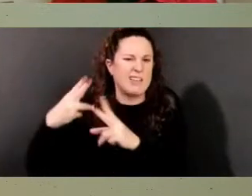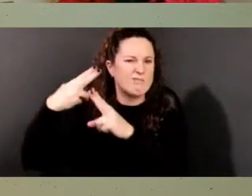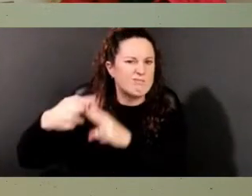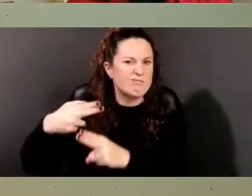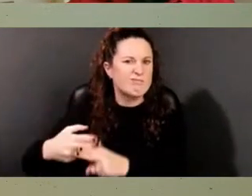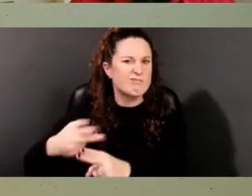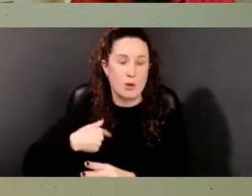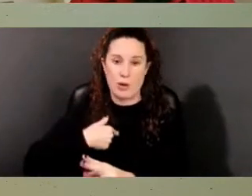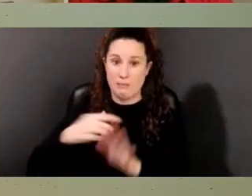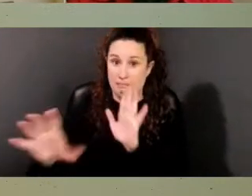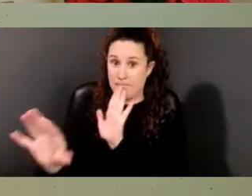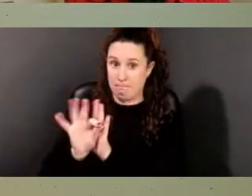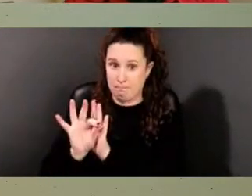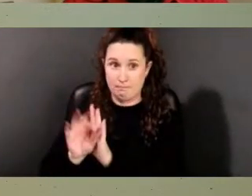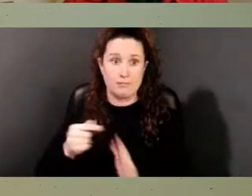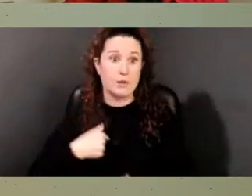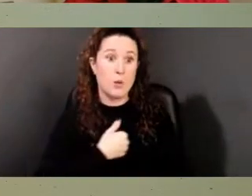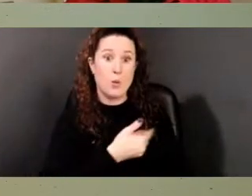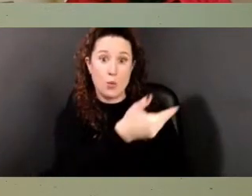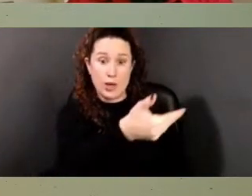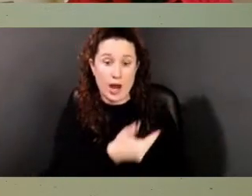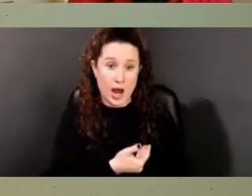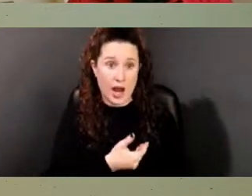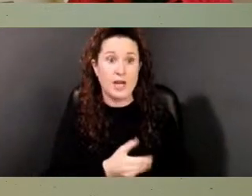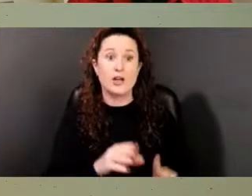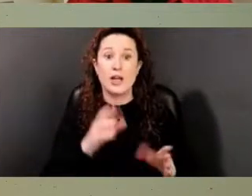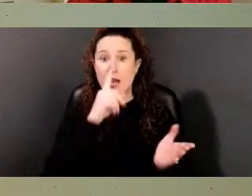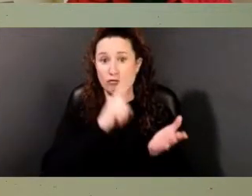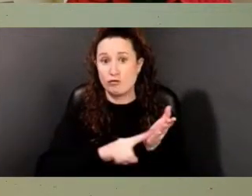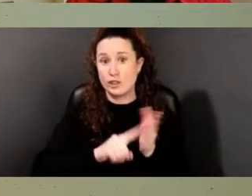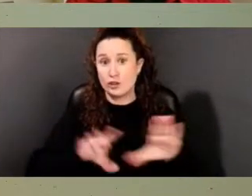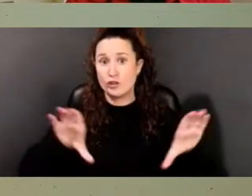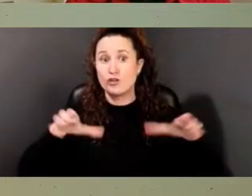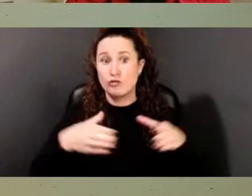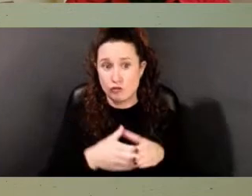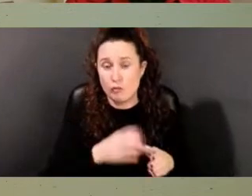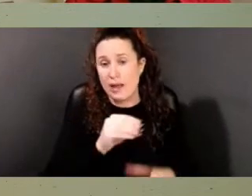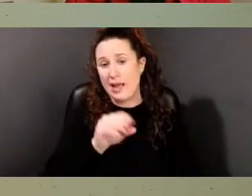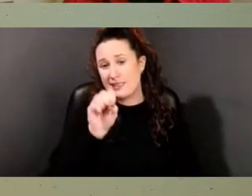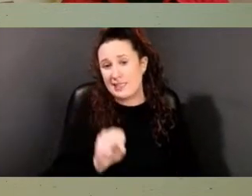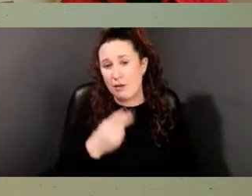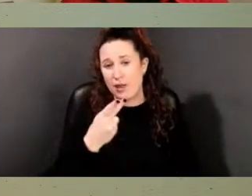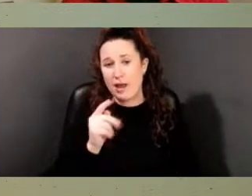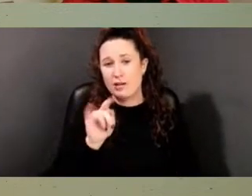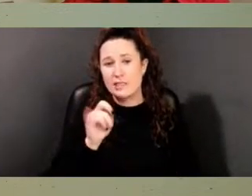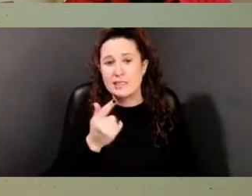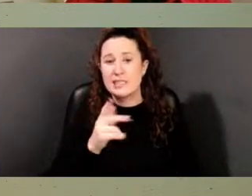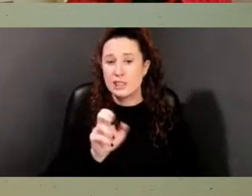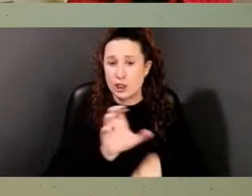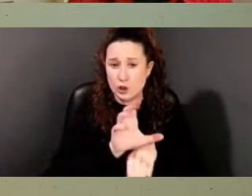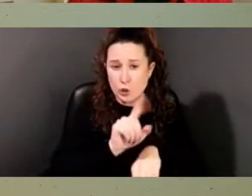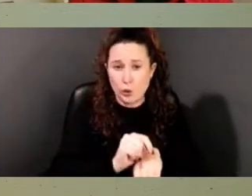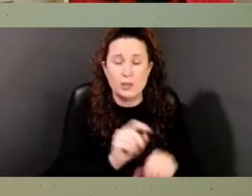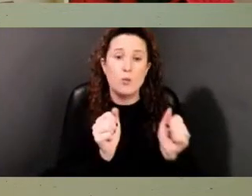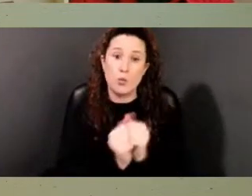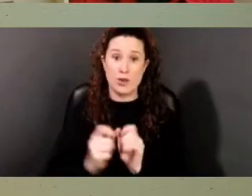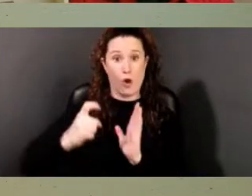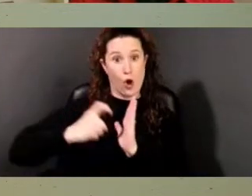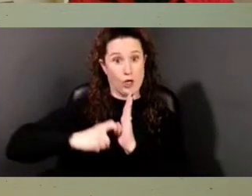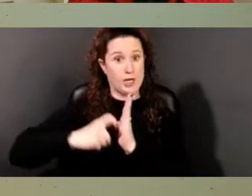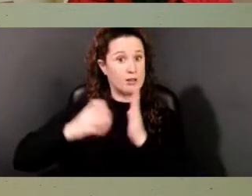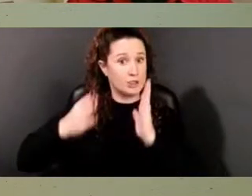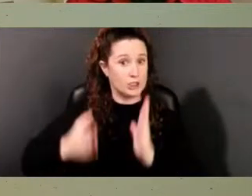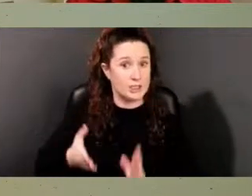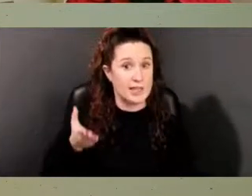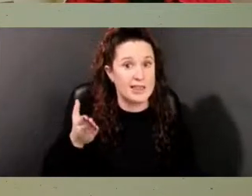We hired Dovetail Cultural Resource Group and South River Heritage Consulting, and their archaeologists conducted additional research